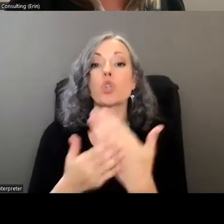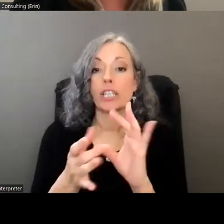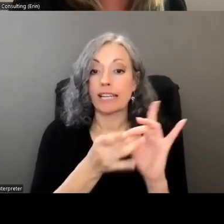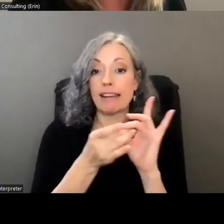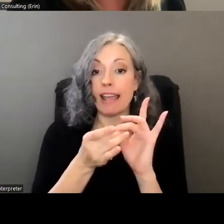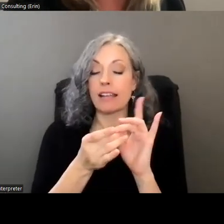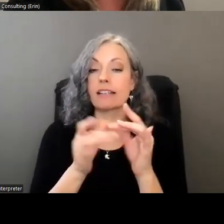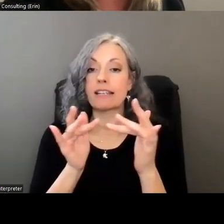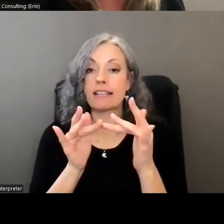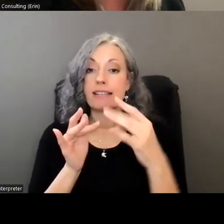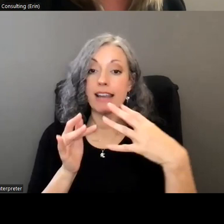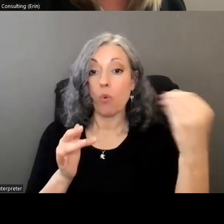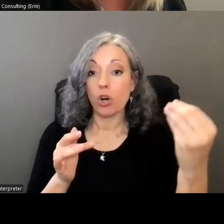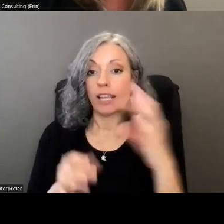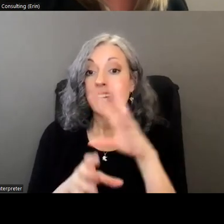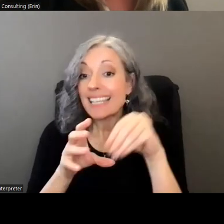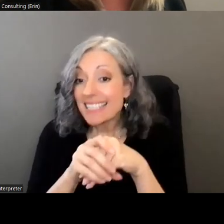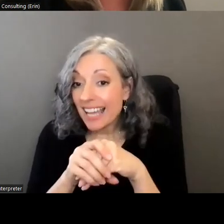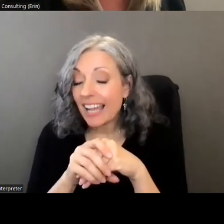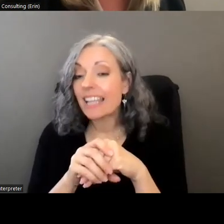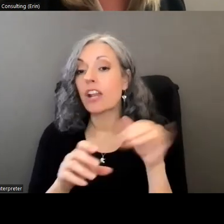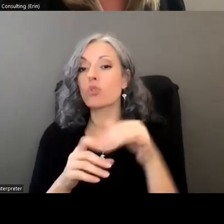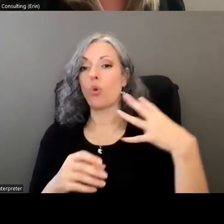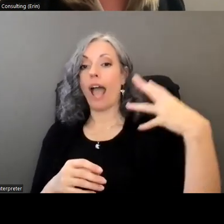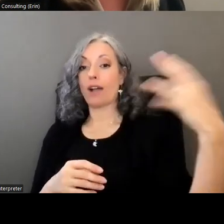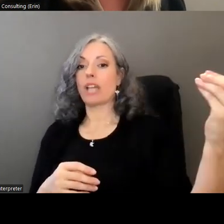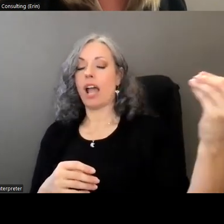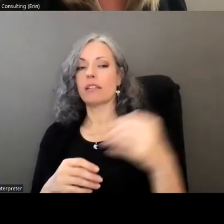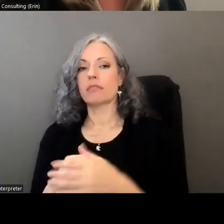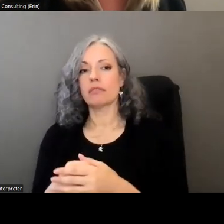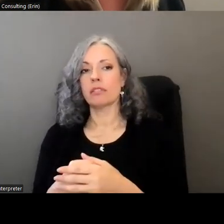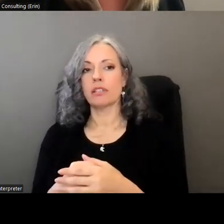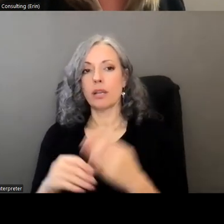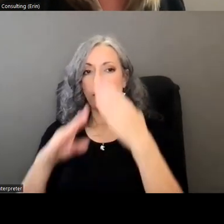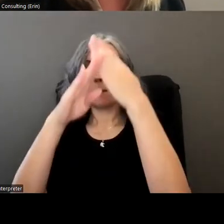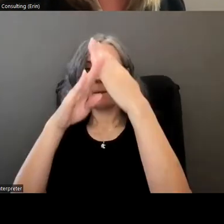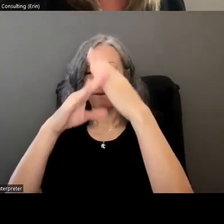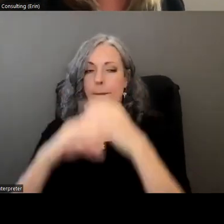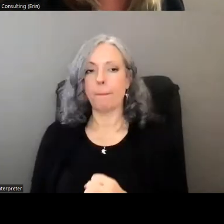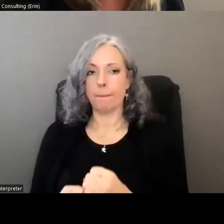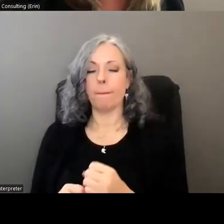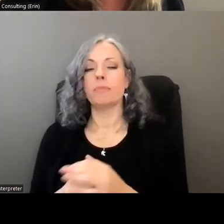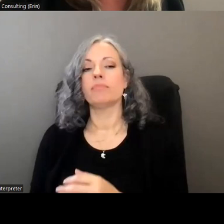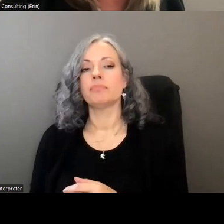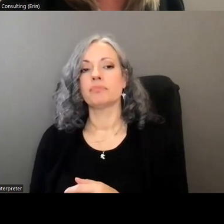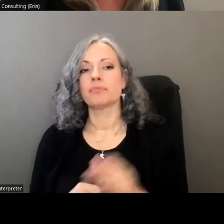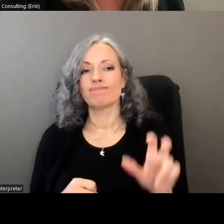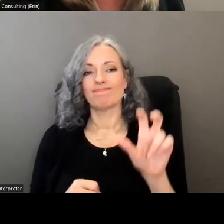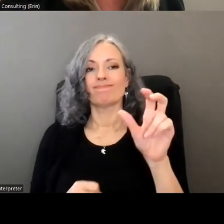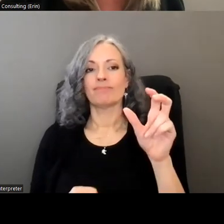both within the network and with external partners reducing barriers strengthening ties with key allies and stakeholders at every level